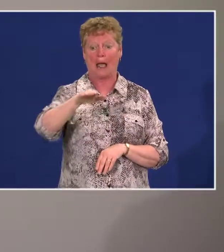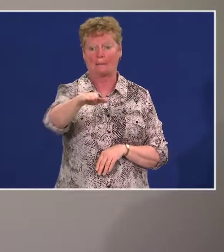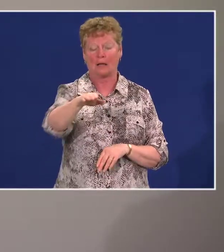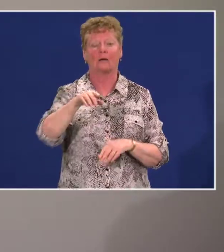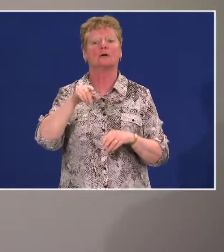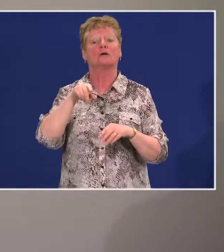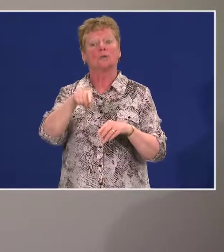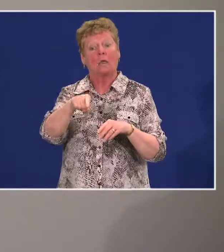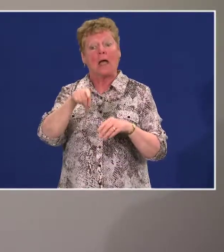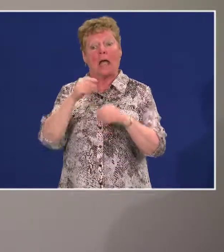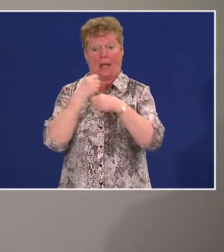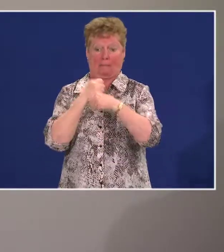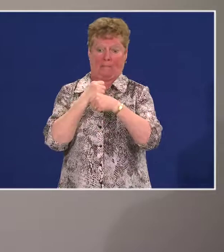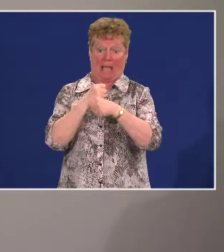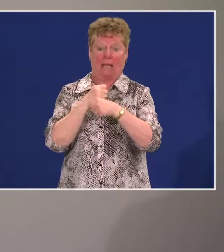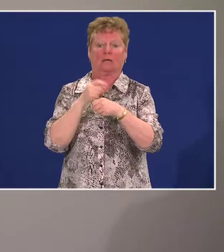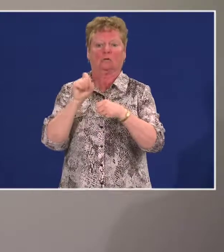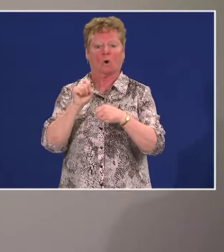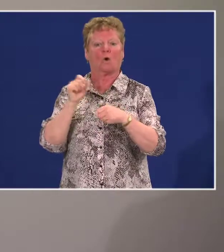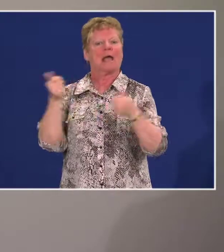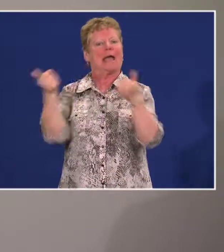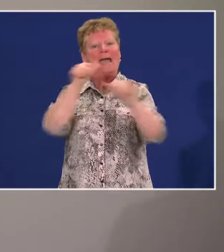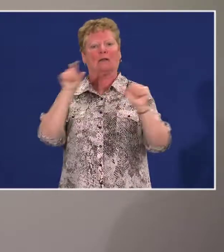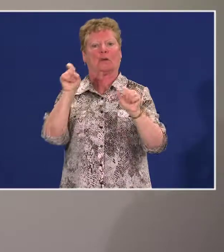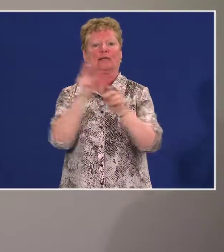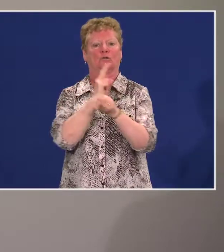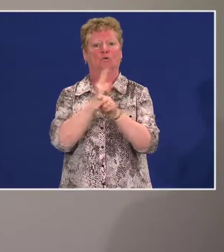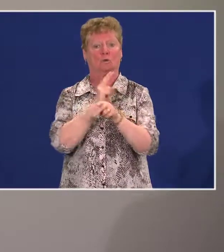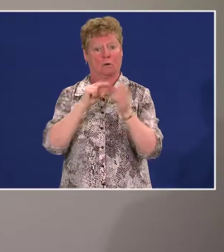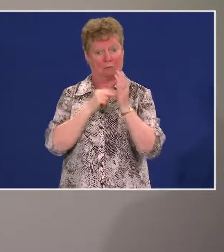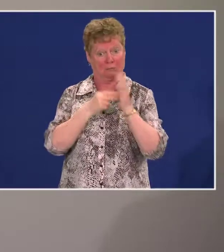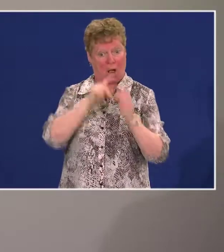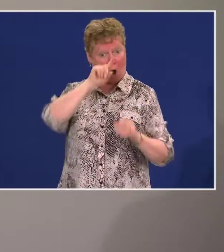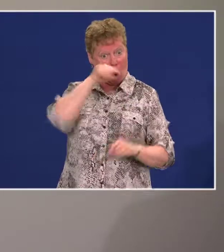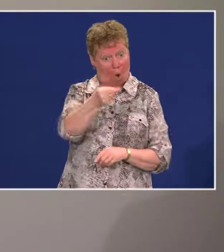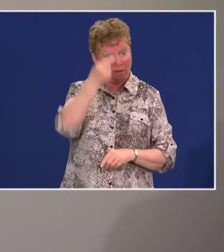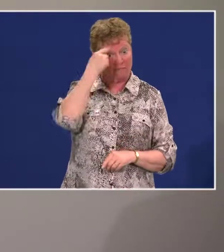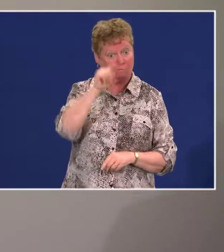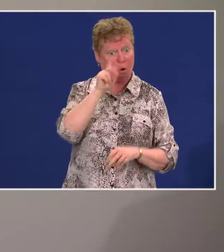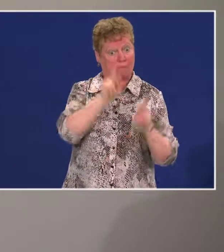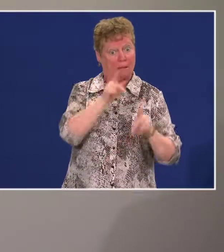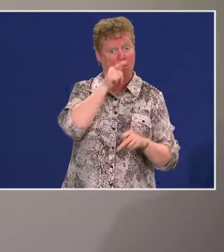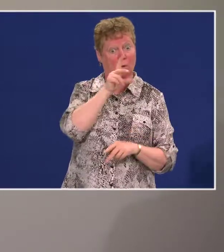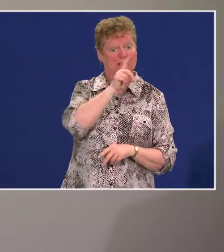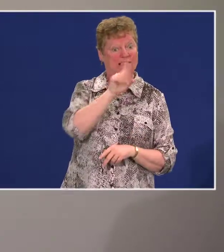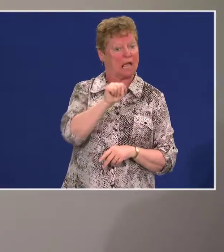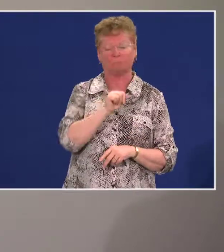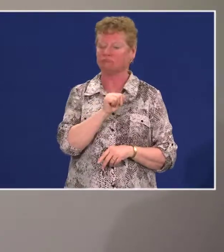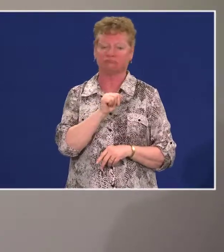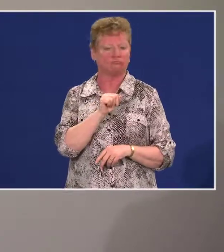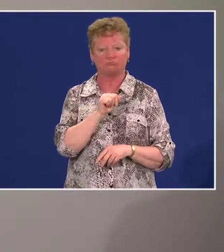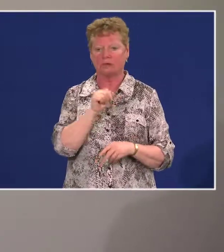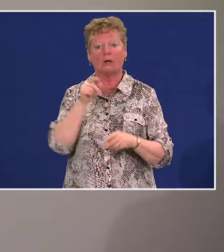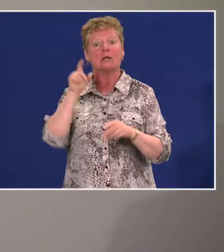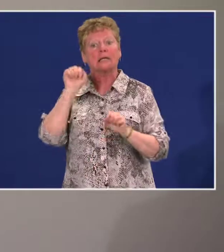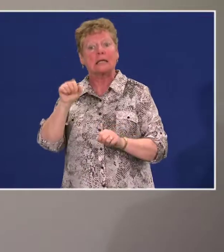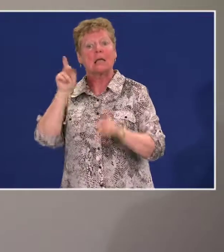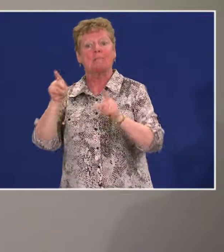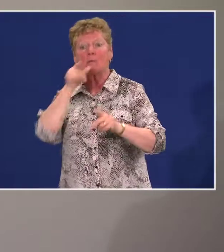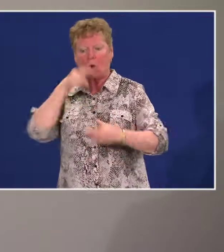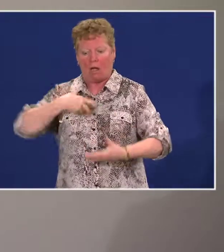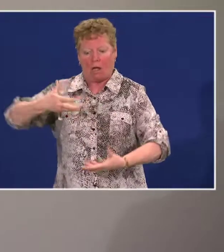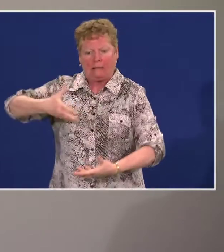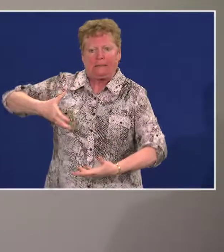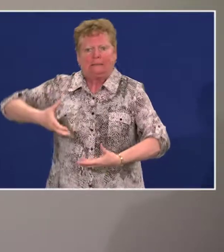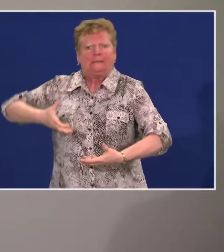everybody can use them. It's not just people with disabilities who push the button or walk up the ramp. It's people who have packages.